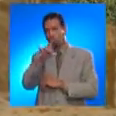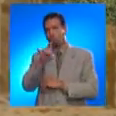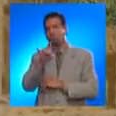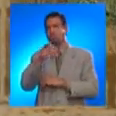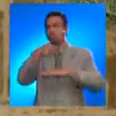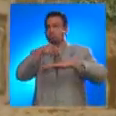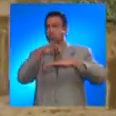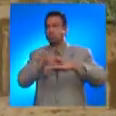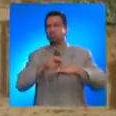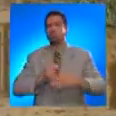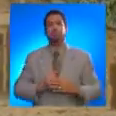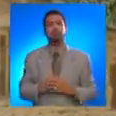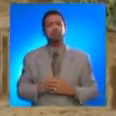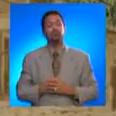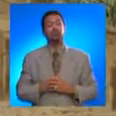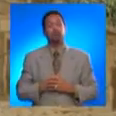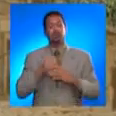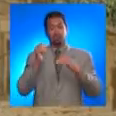Rico.